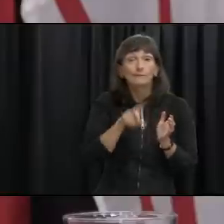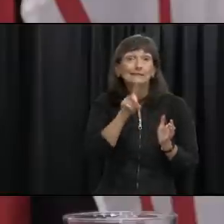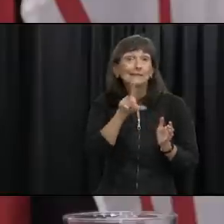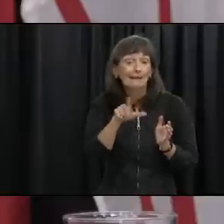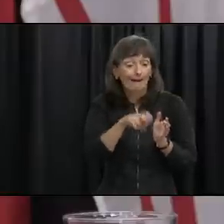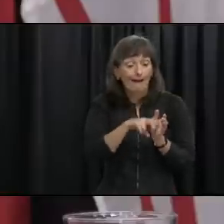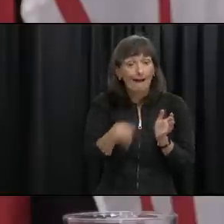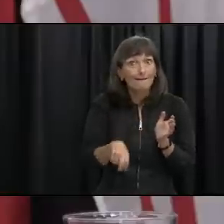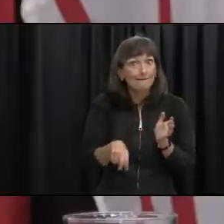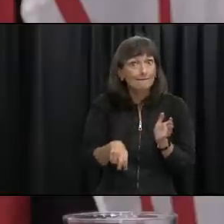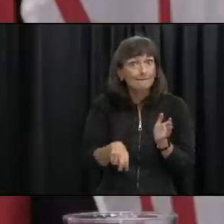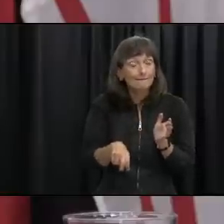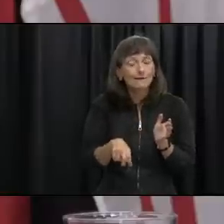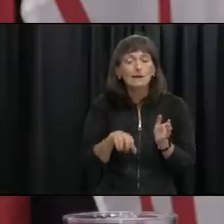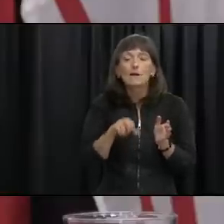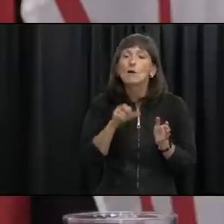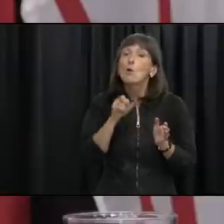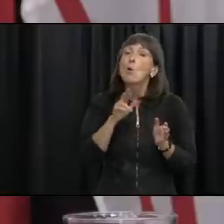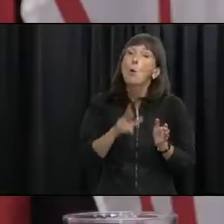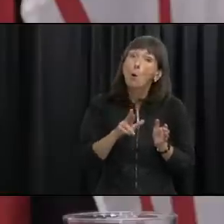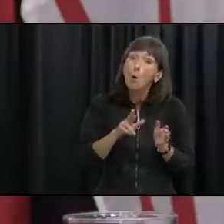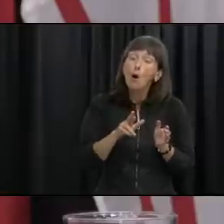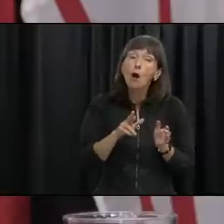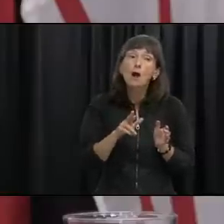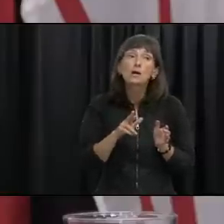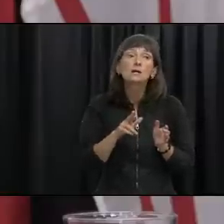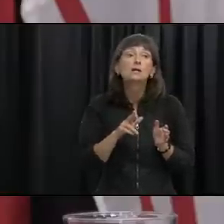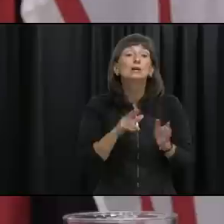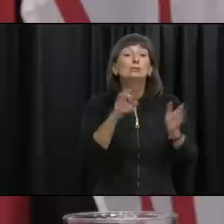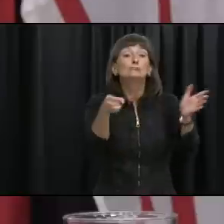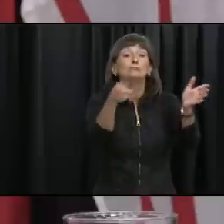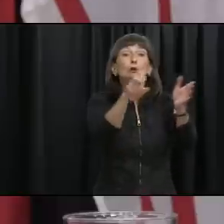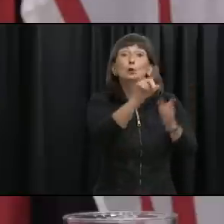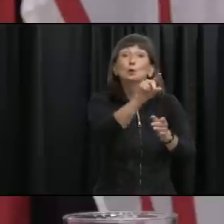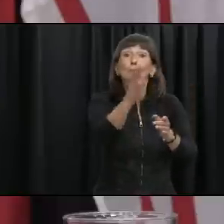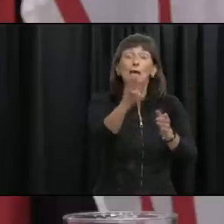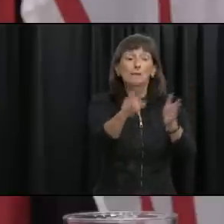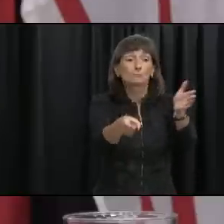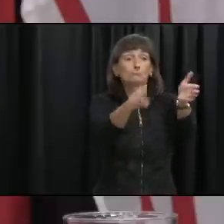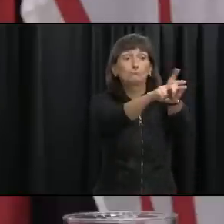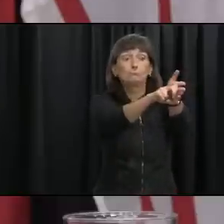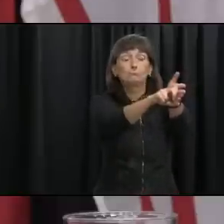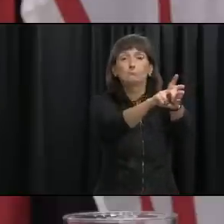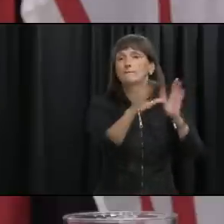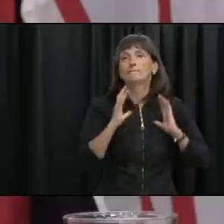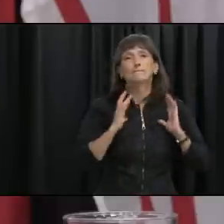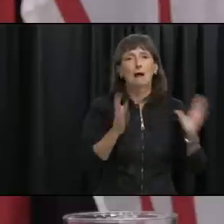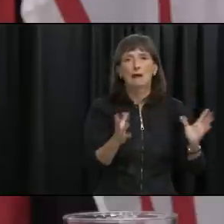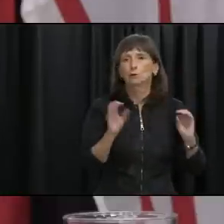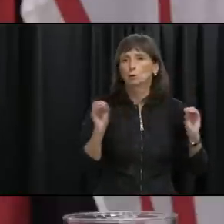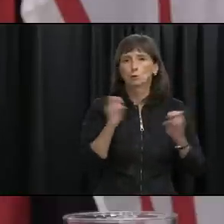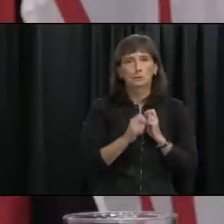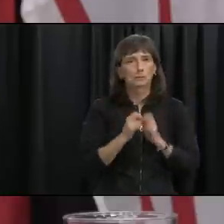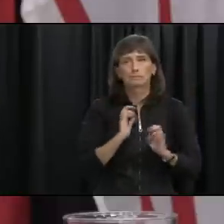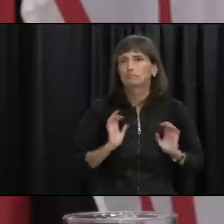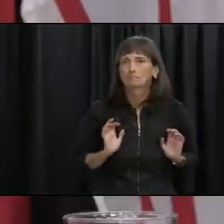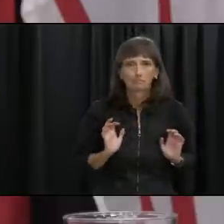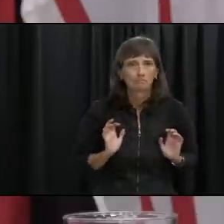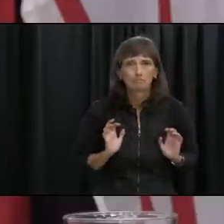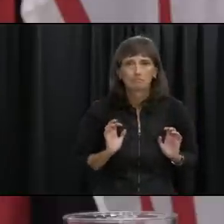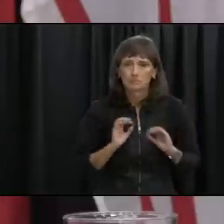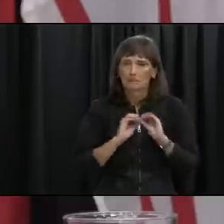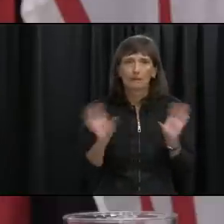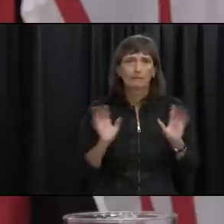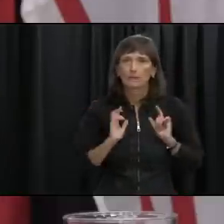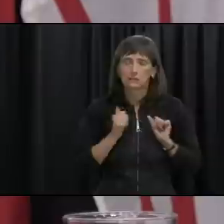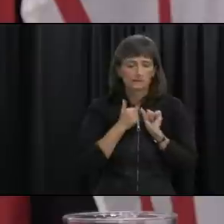or indeed you didn't get on the plane until goose bay there is no risk and you do not need to do anything